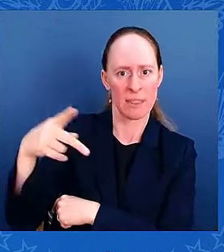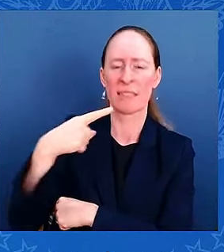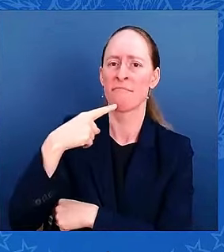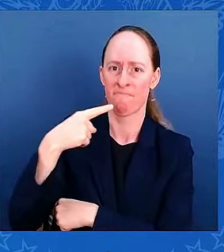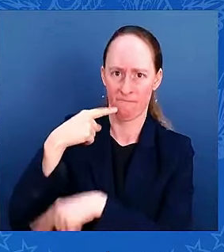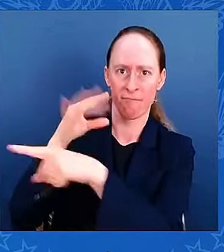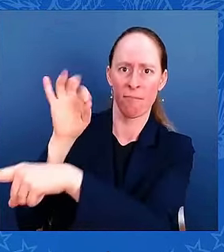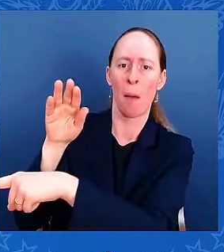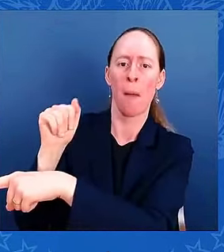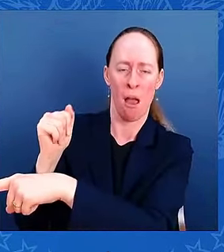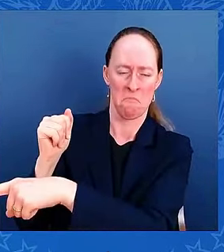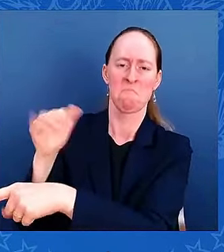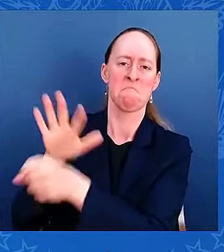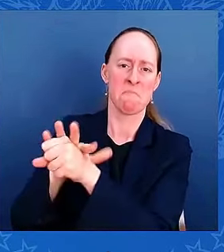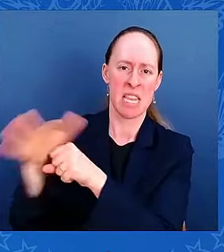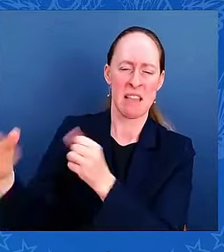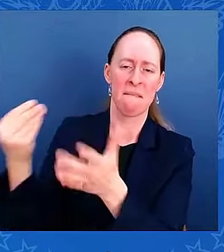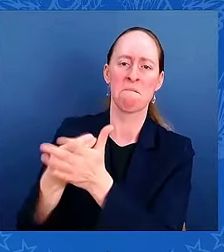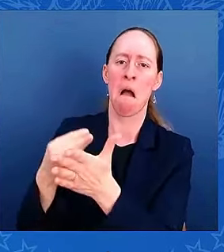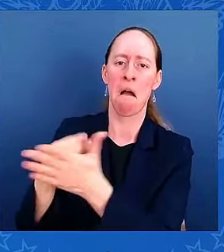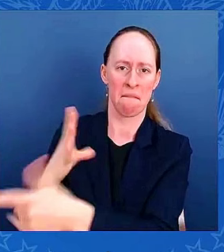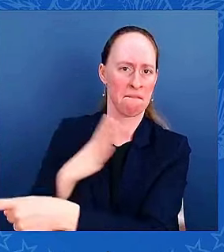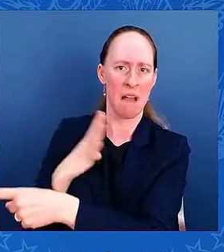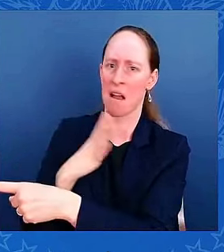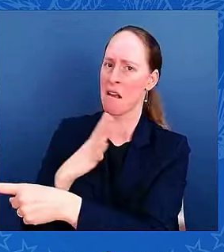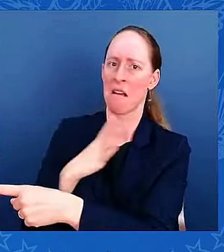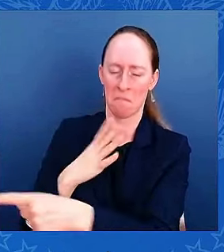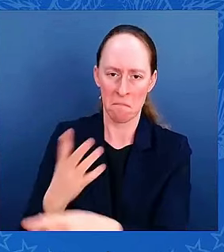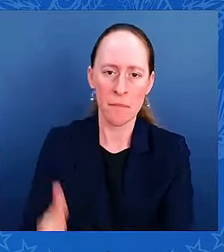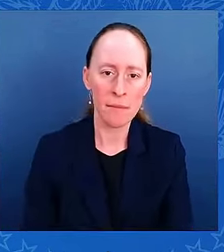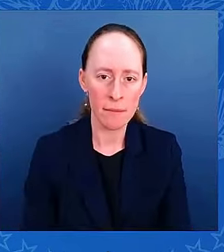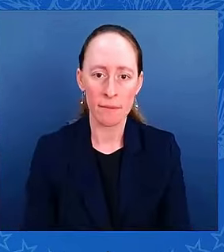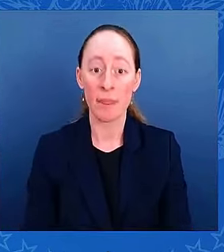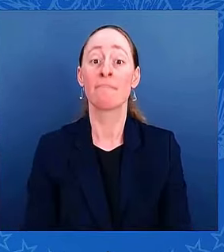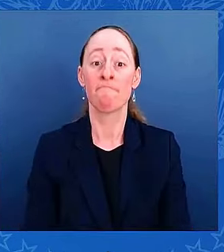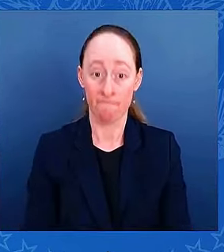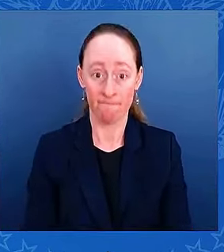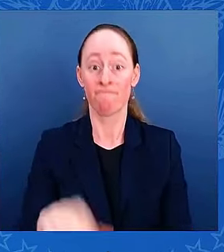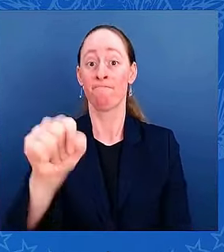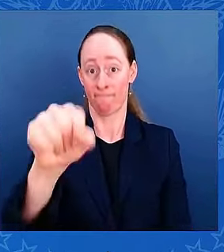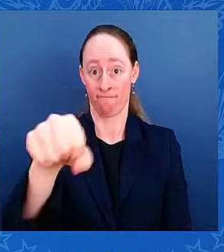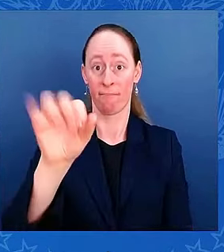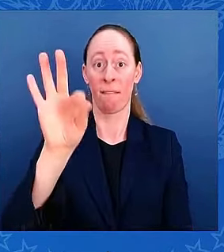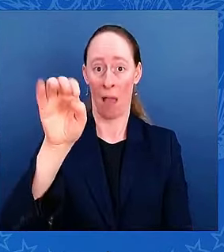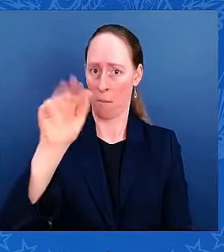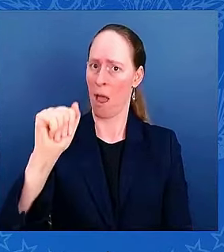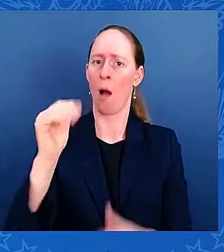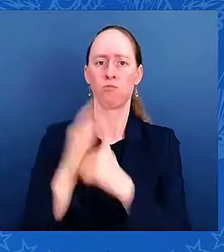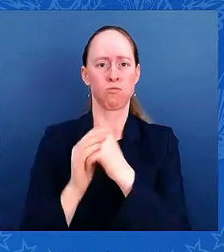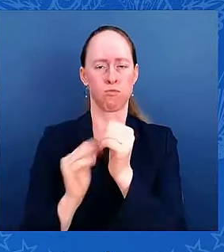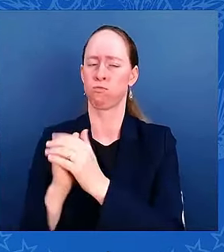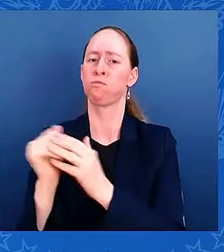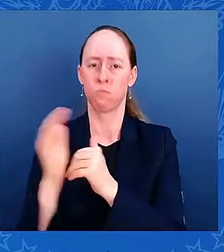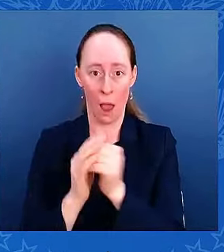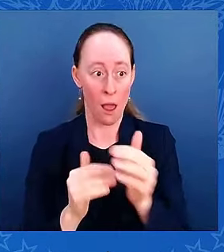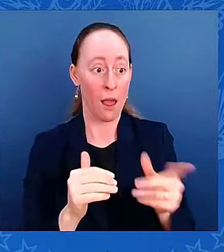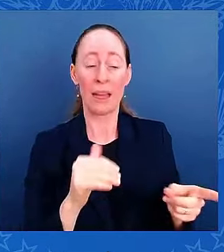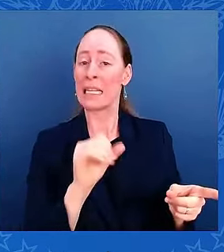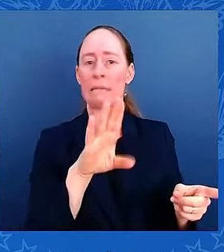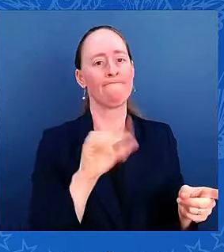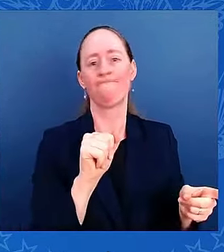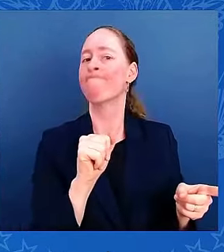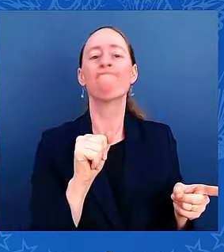needs. That's different than SBA. Okay, so it's SBA if they need to come back and do SBA. Yeah, but they're going to need a lot more. Mr. President,